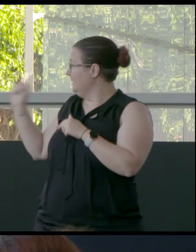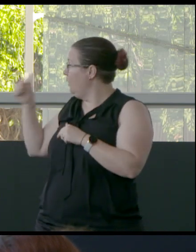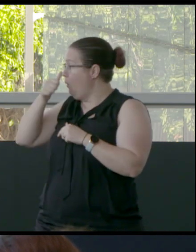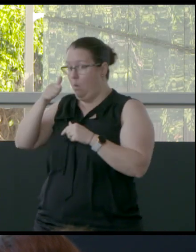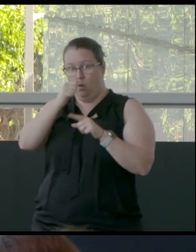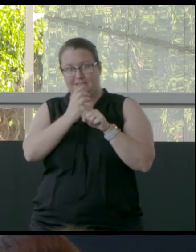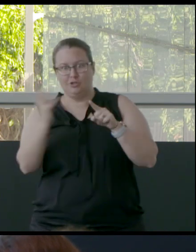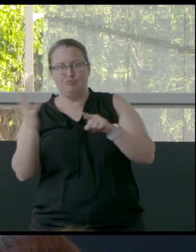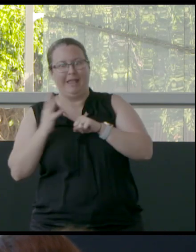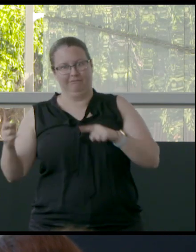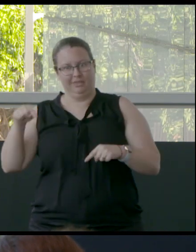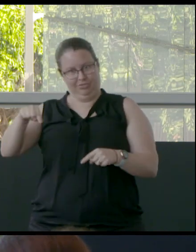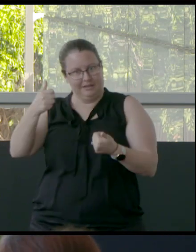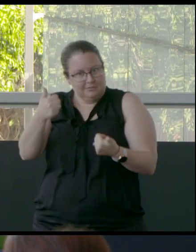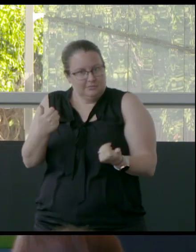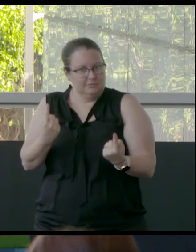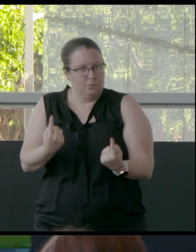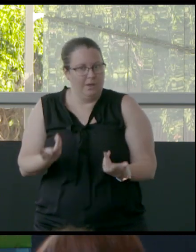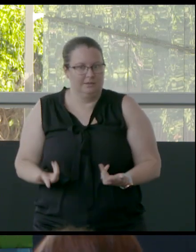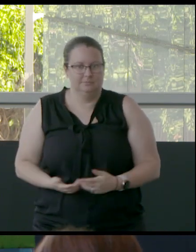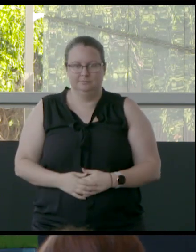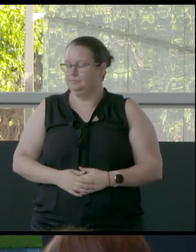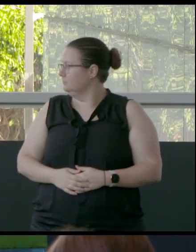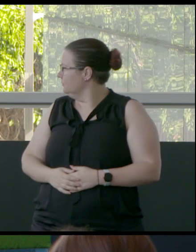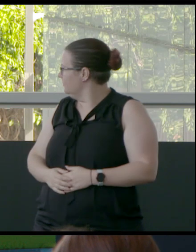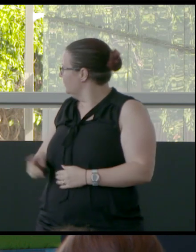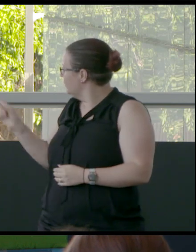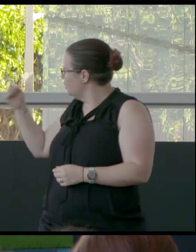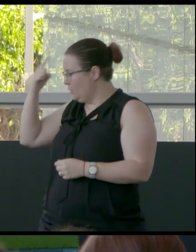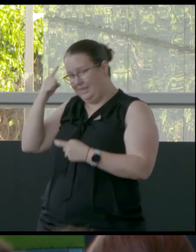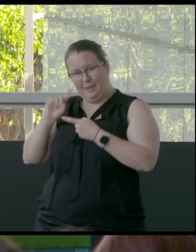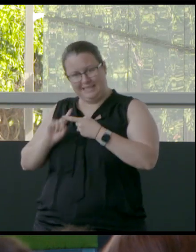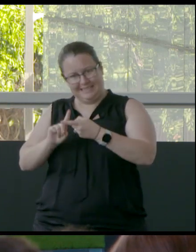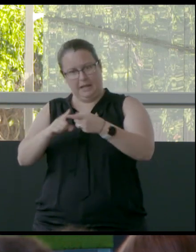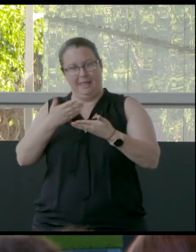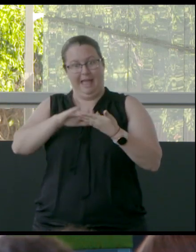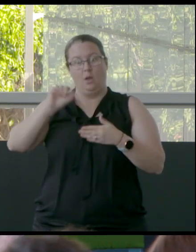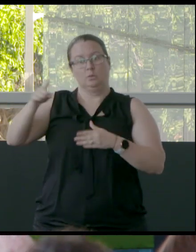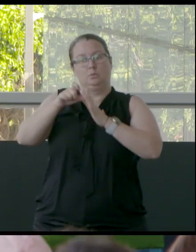something you could do. Yeah. Yeah. Do think about sustainability in your practice?